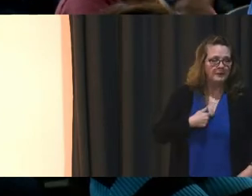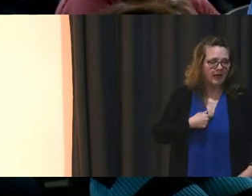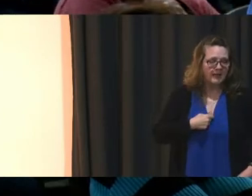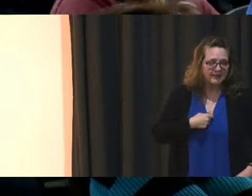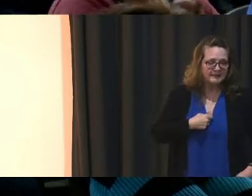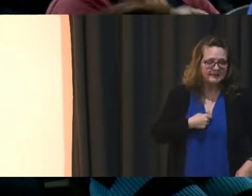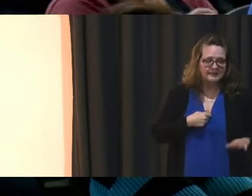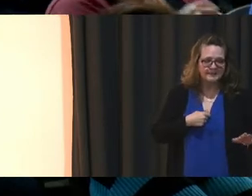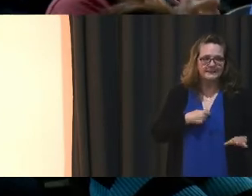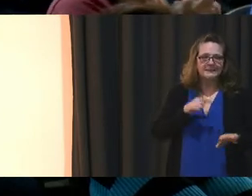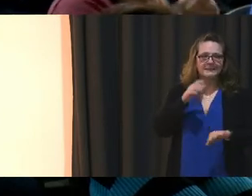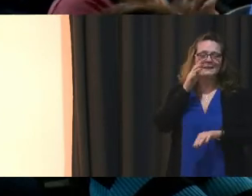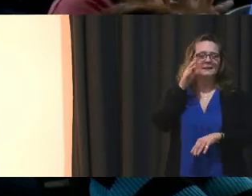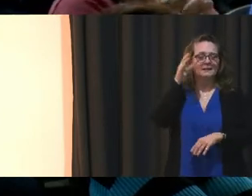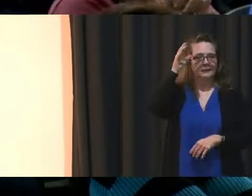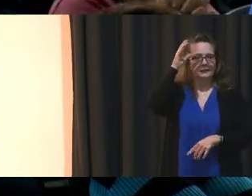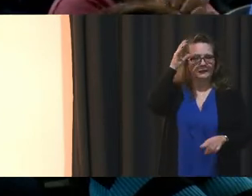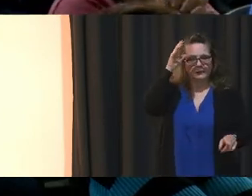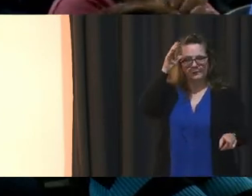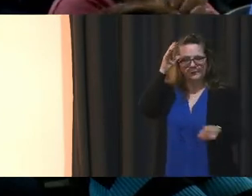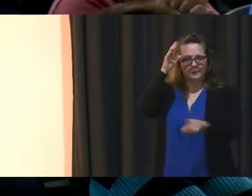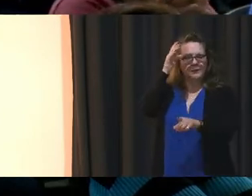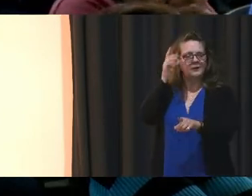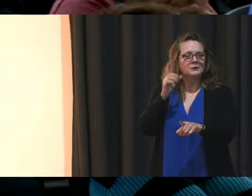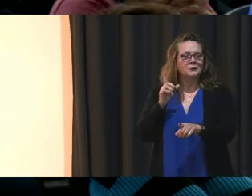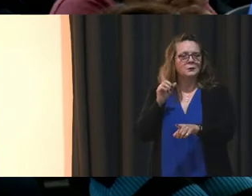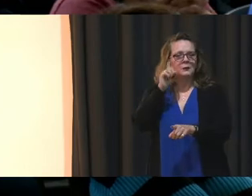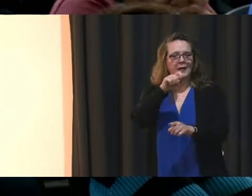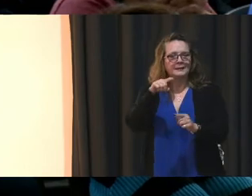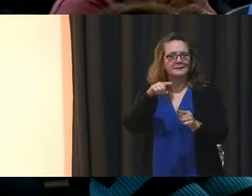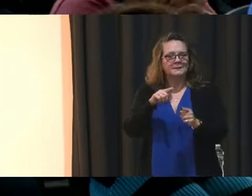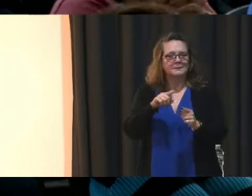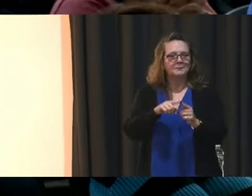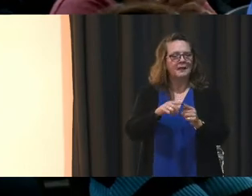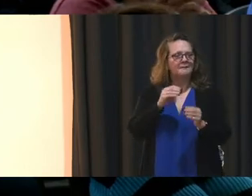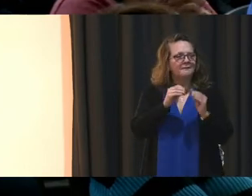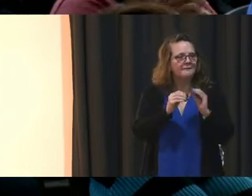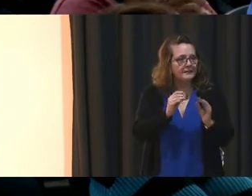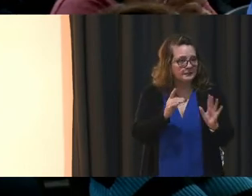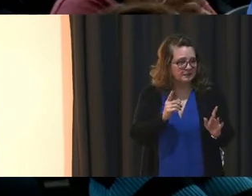And parent or the grandparent who asked about, you know, doing a little fixing.